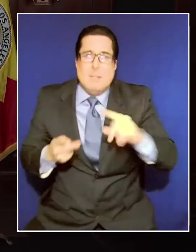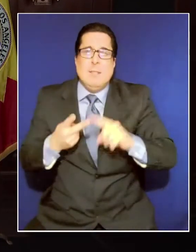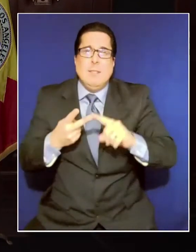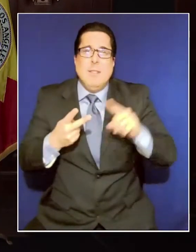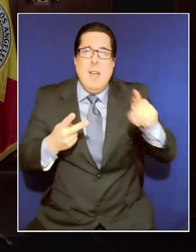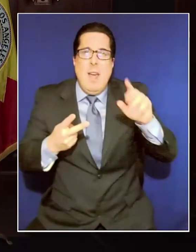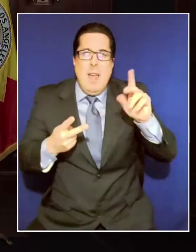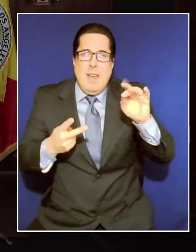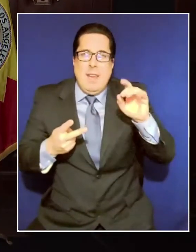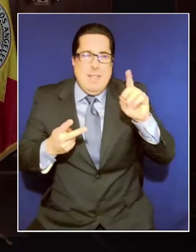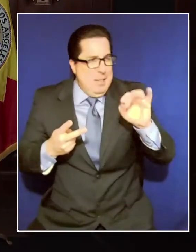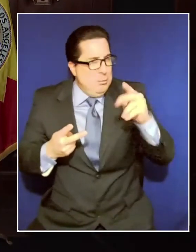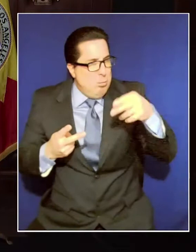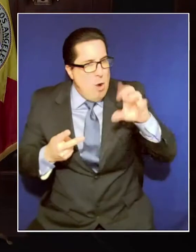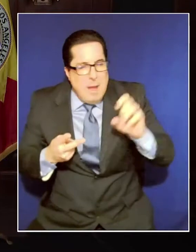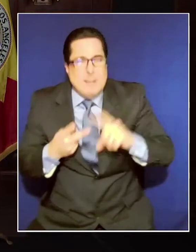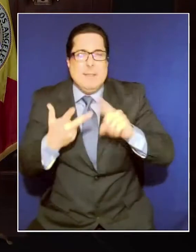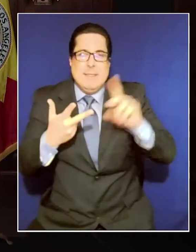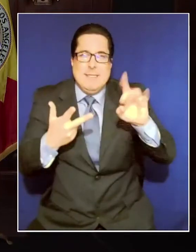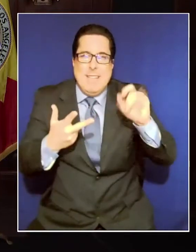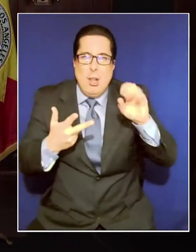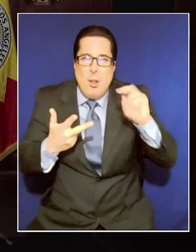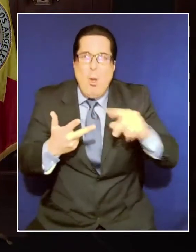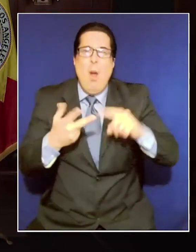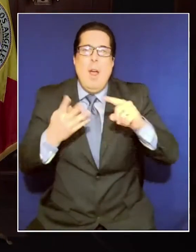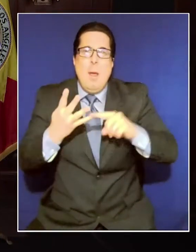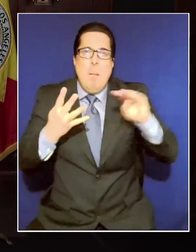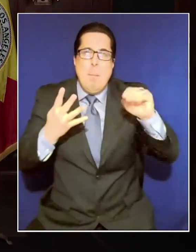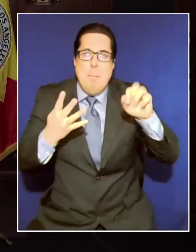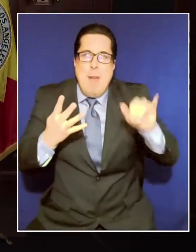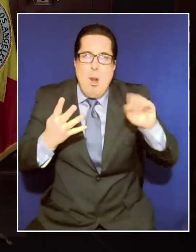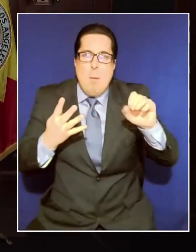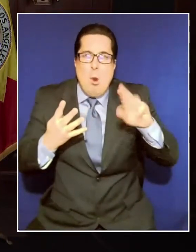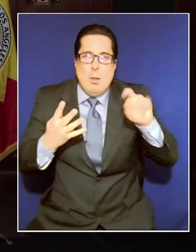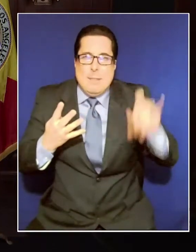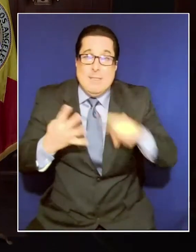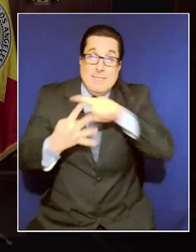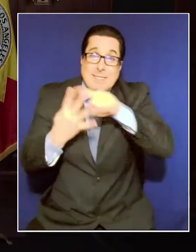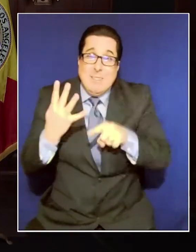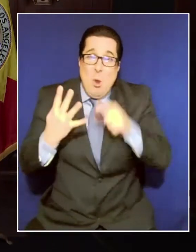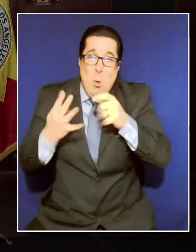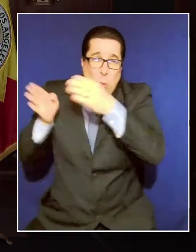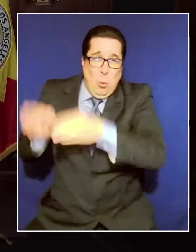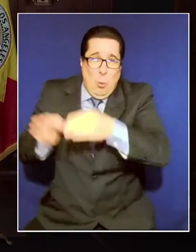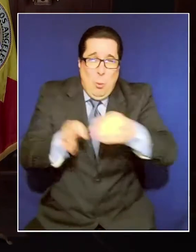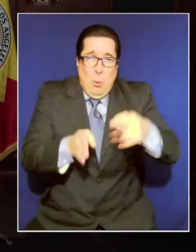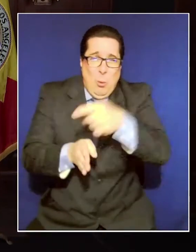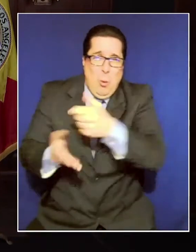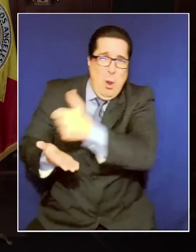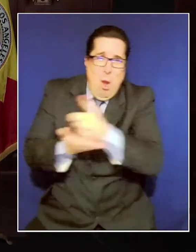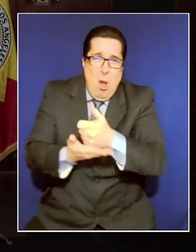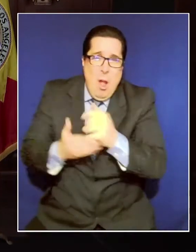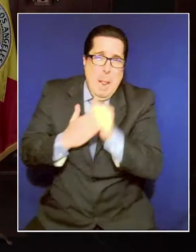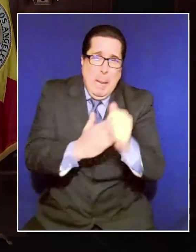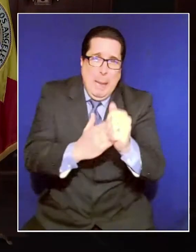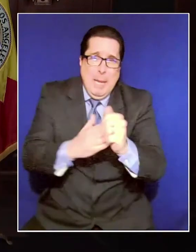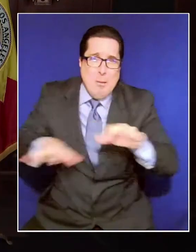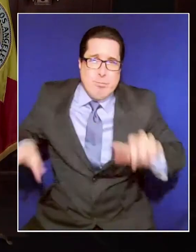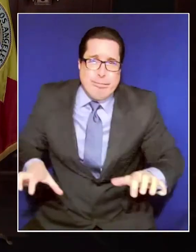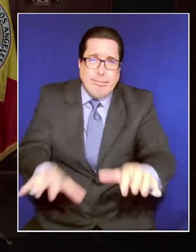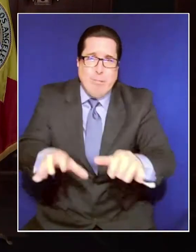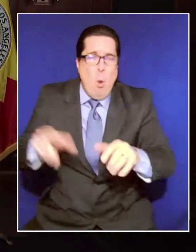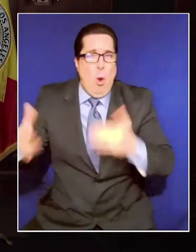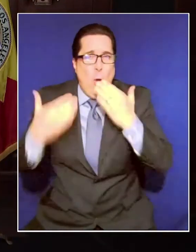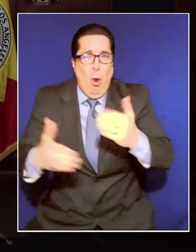DeLeon, to our Council leadership with Nuri Martinez, and everyone for their leadership in this effort, especially that of the Los Angeles Fire Department.